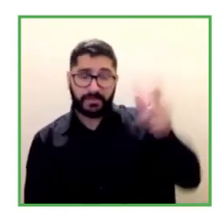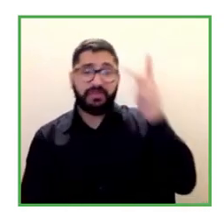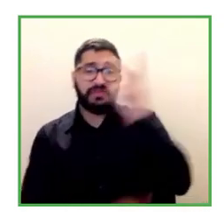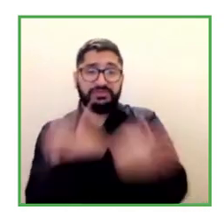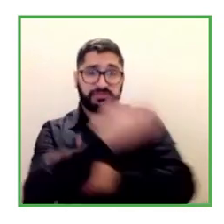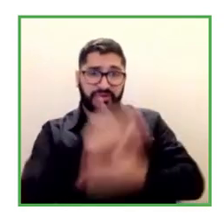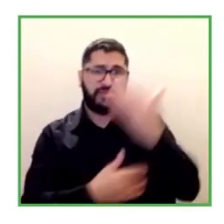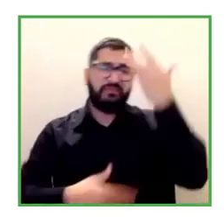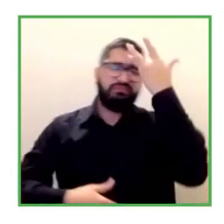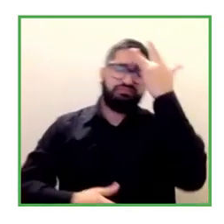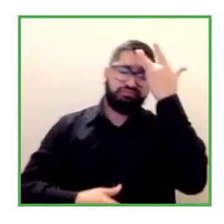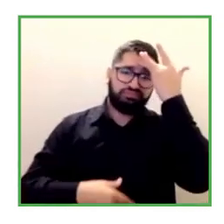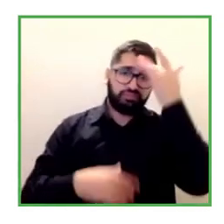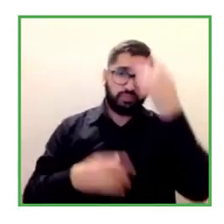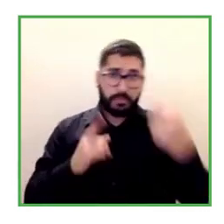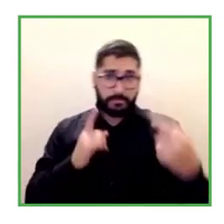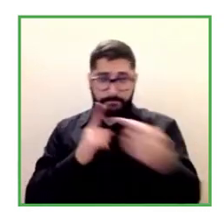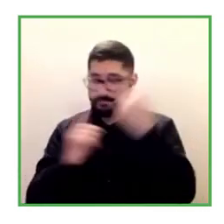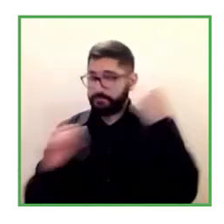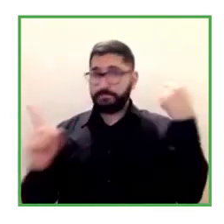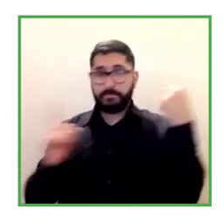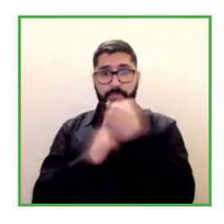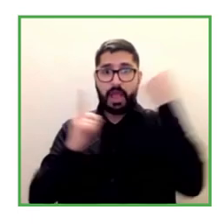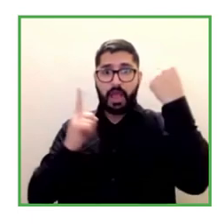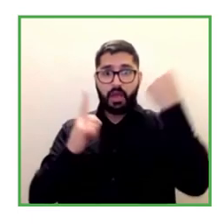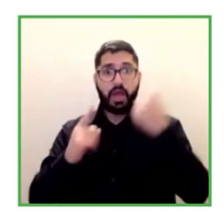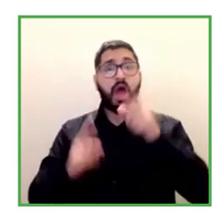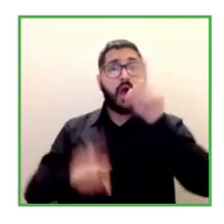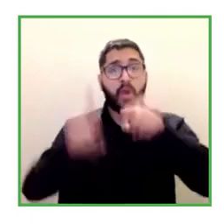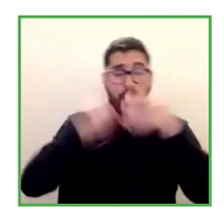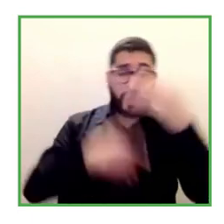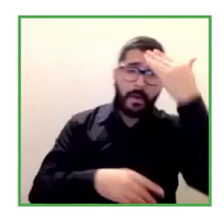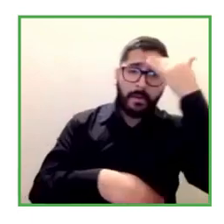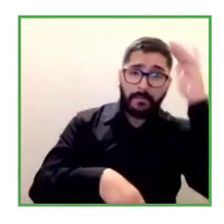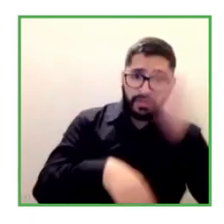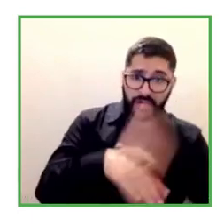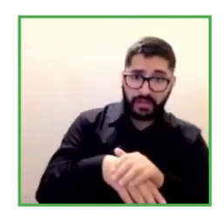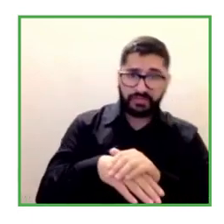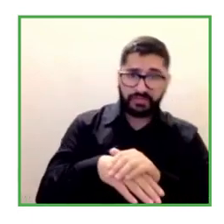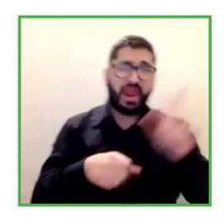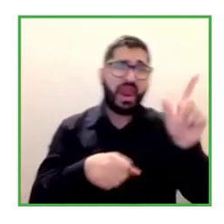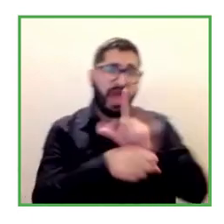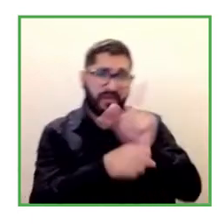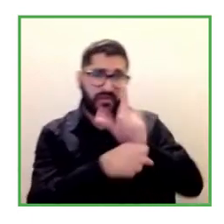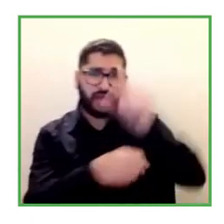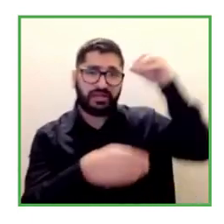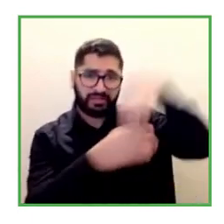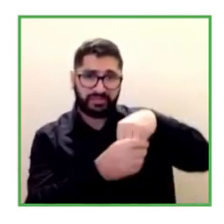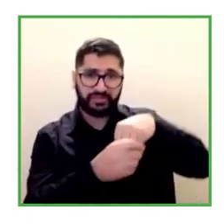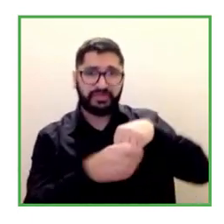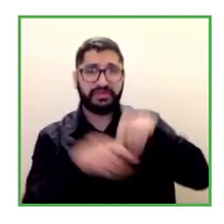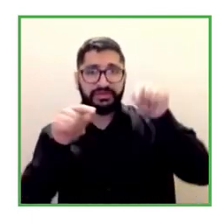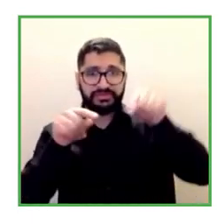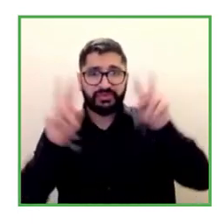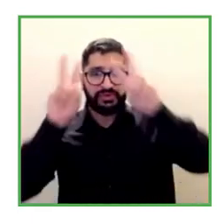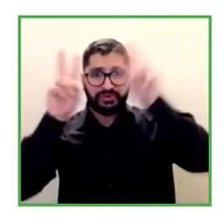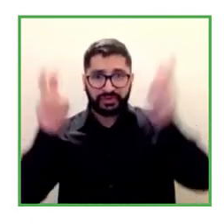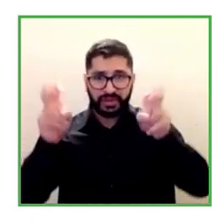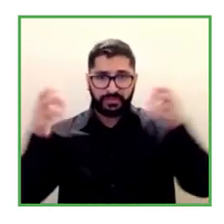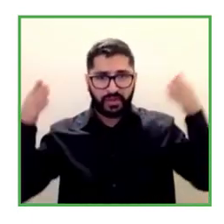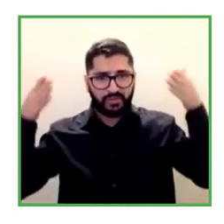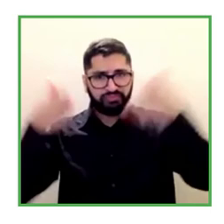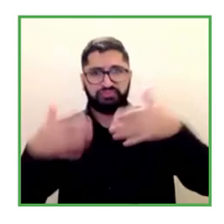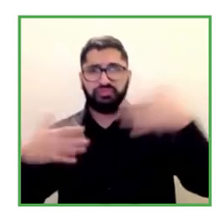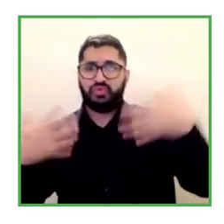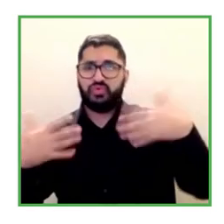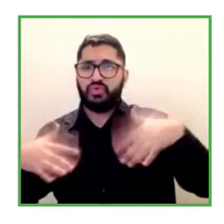disability as a consequence of a job of a work accident and that imposes additional challenges what